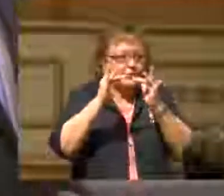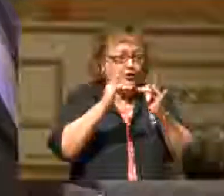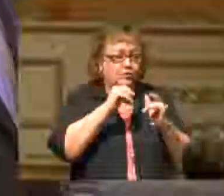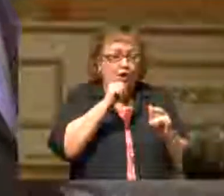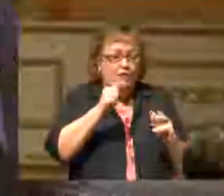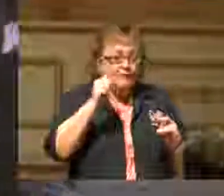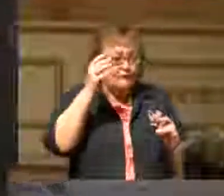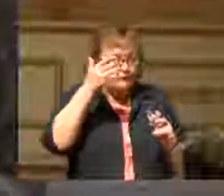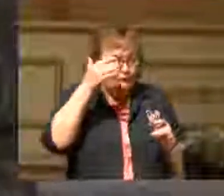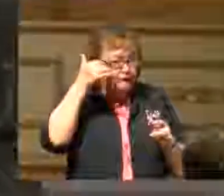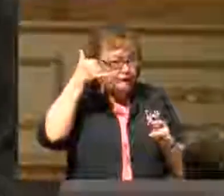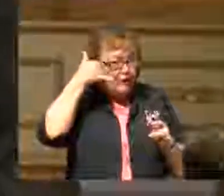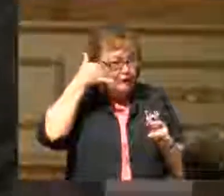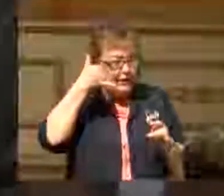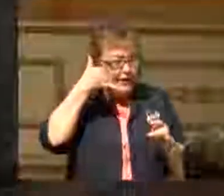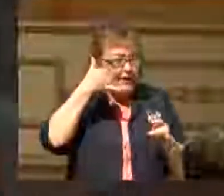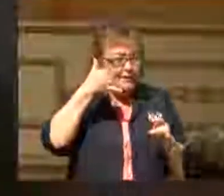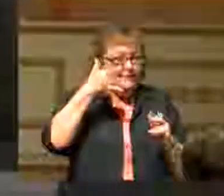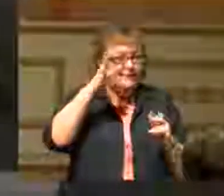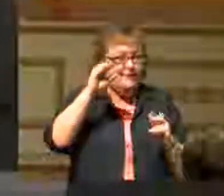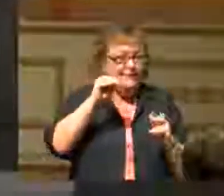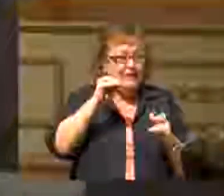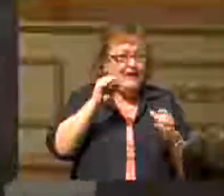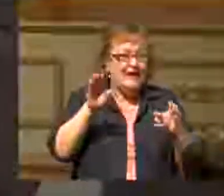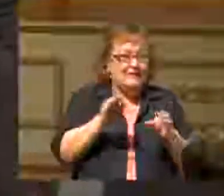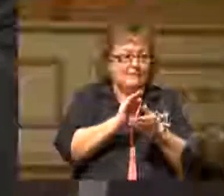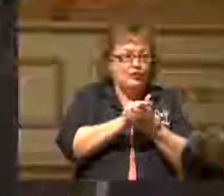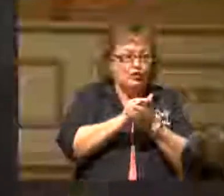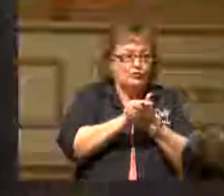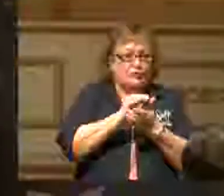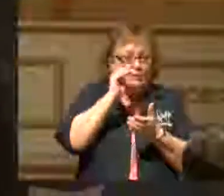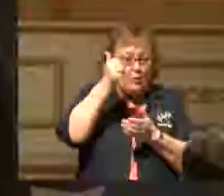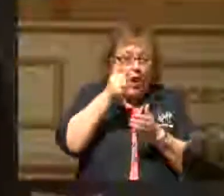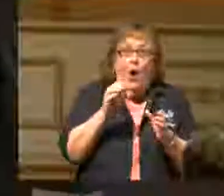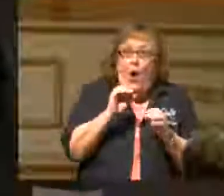our 50th wedding anniversary is tomorrow. Oh, it's tomorrow?